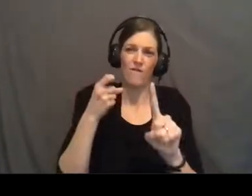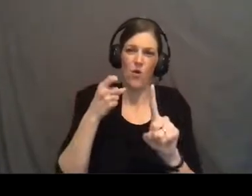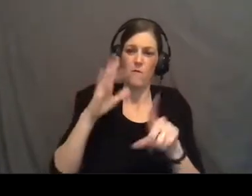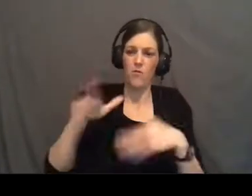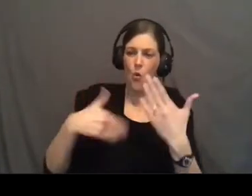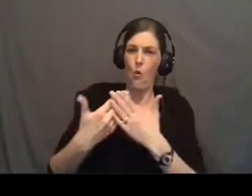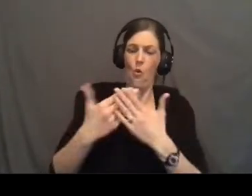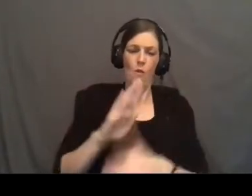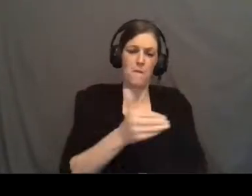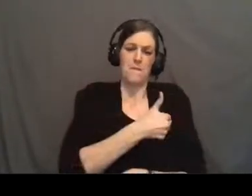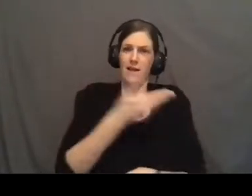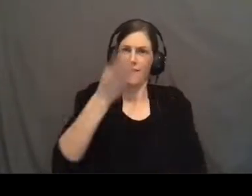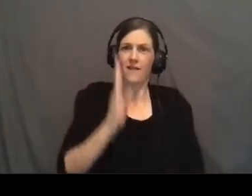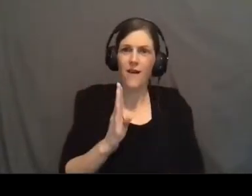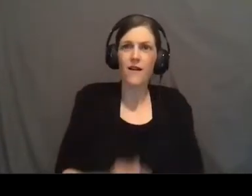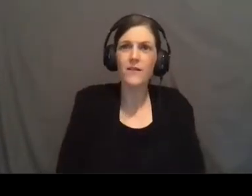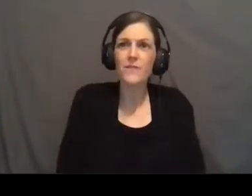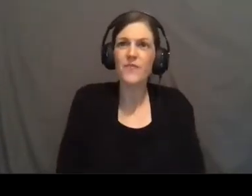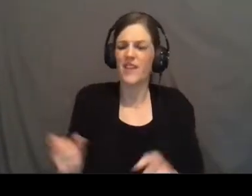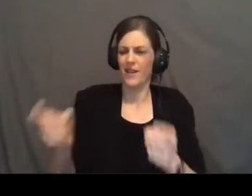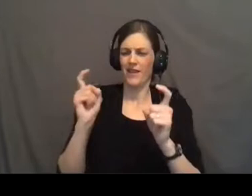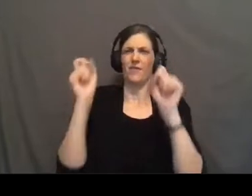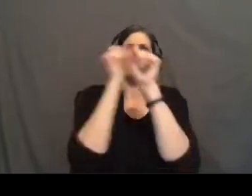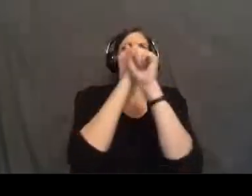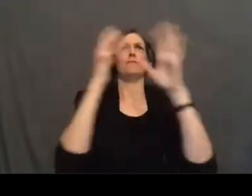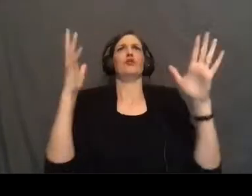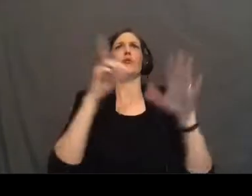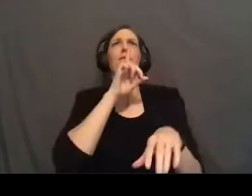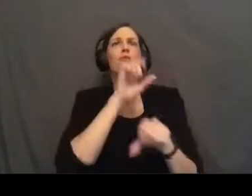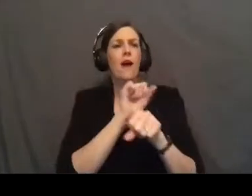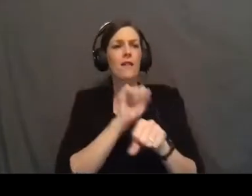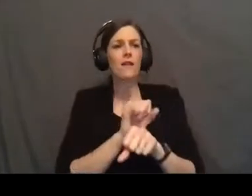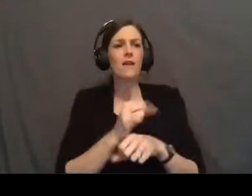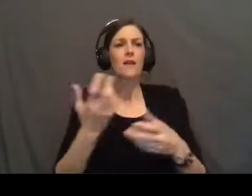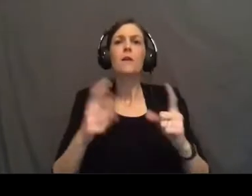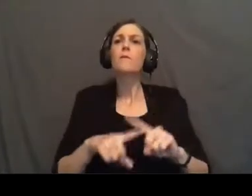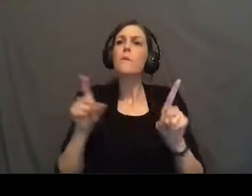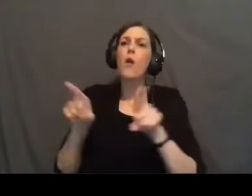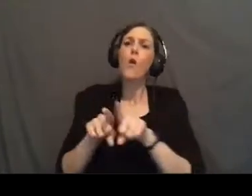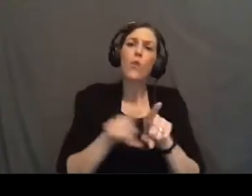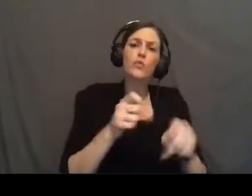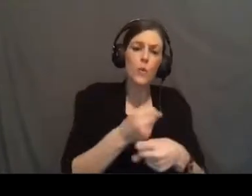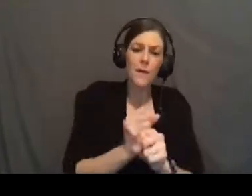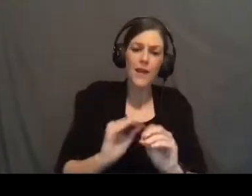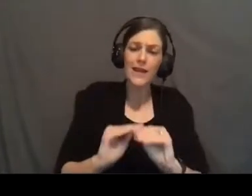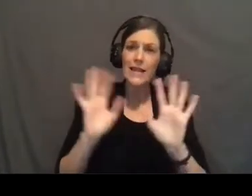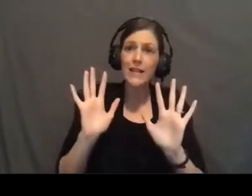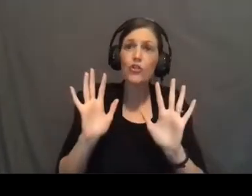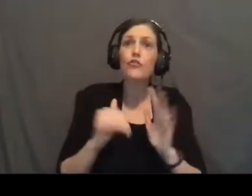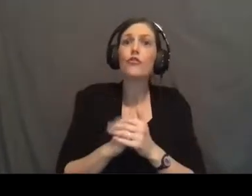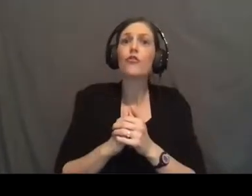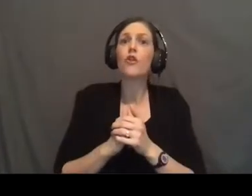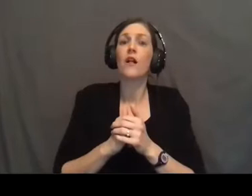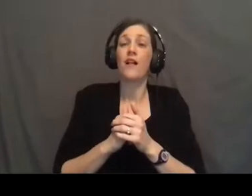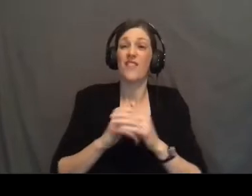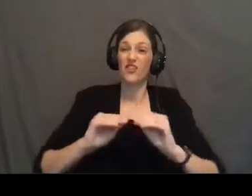God that give us a picture of the reality but also make it very clear that there's